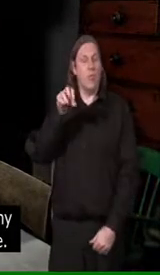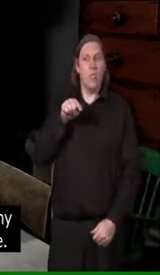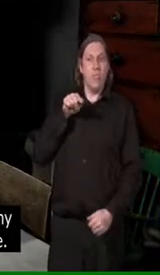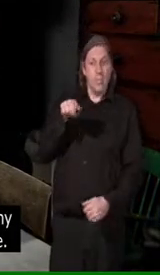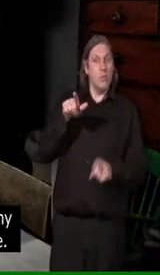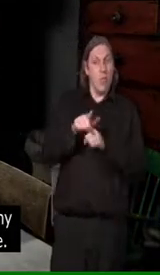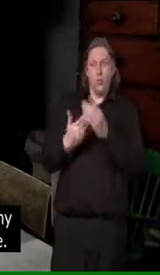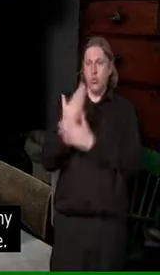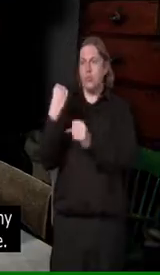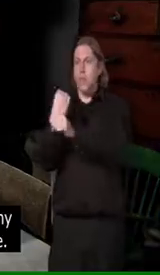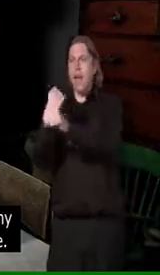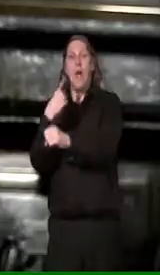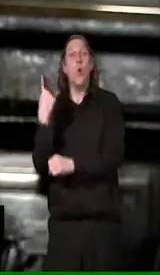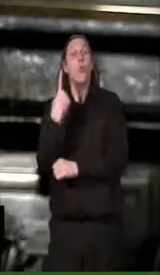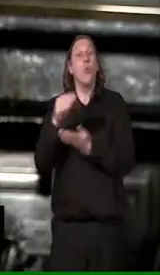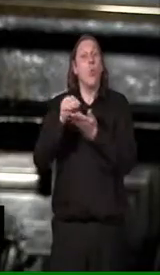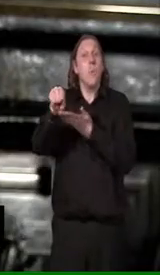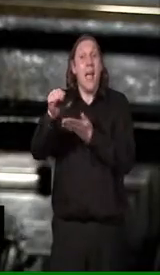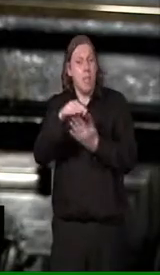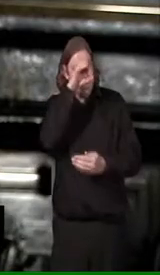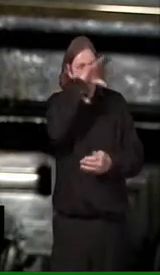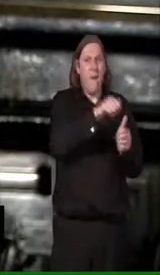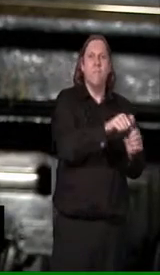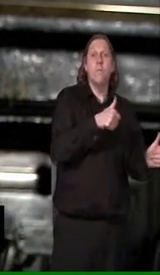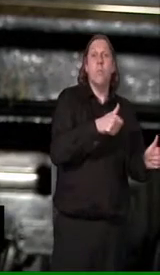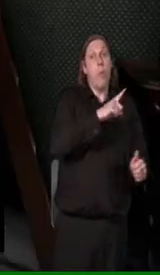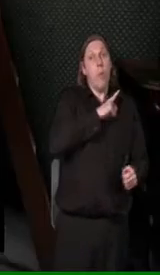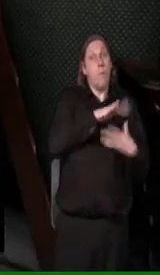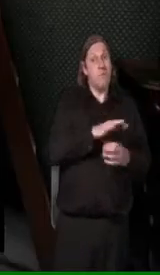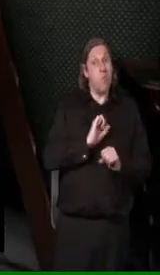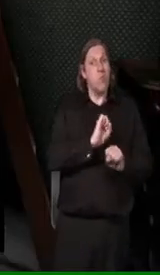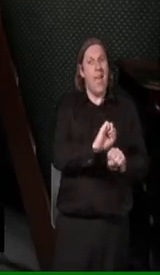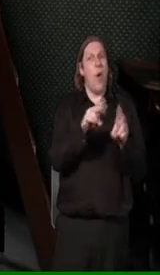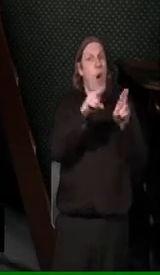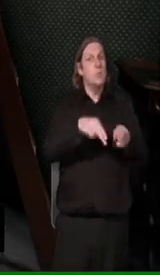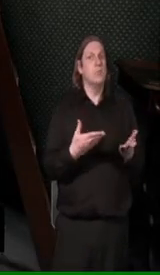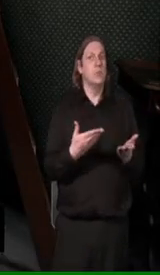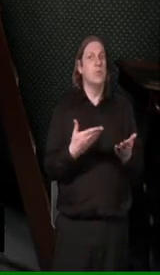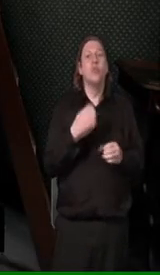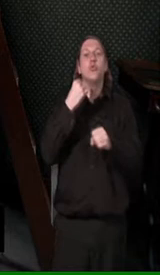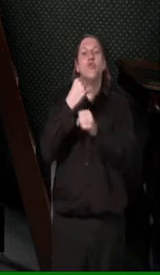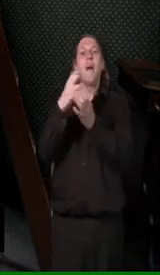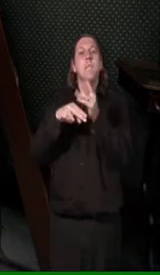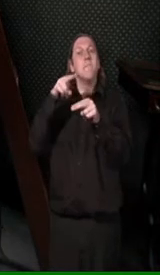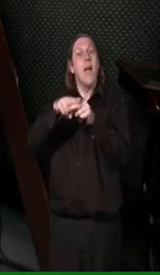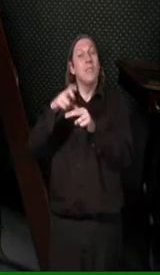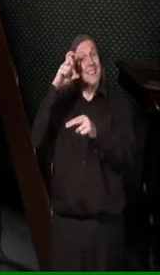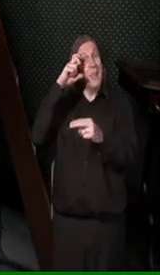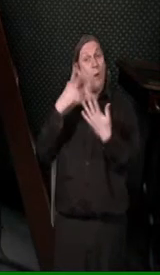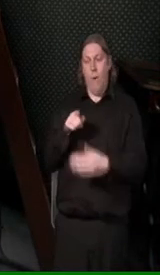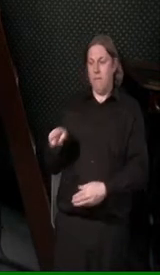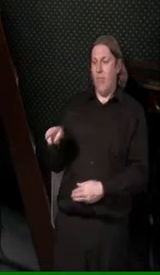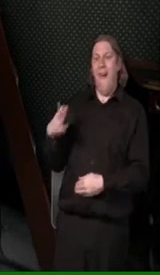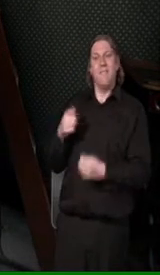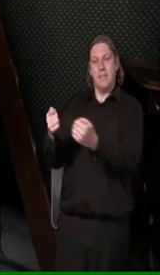because they owned the house. The grandparents would have slept in the desk bed over there and it had a bed inside it that would